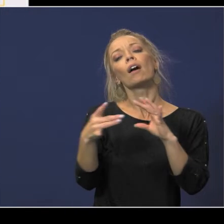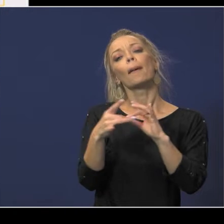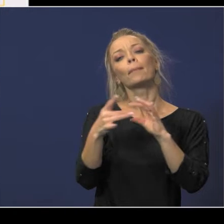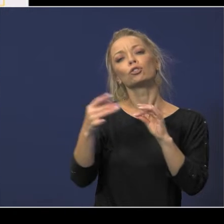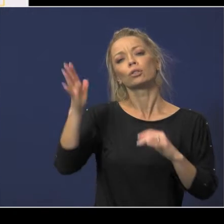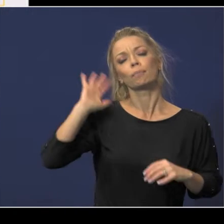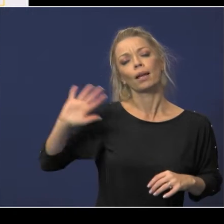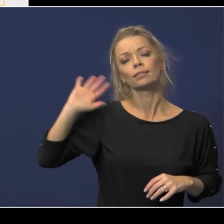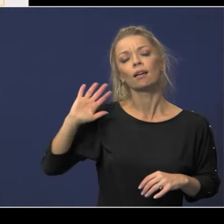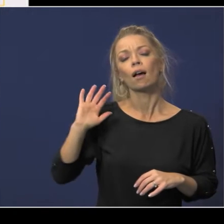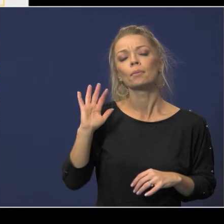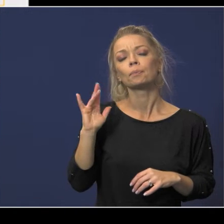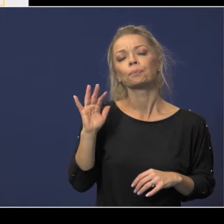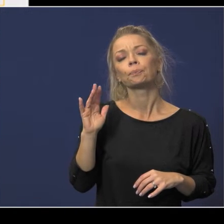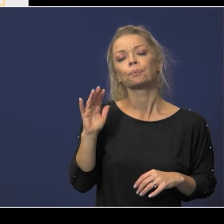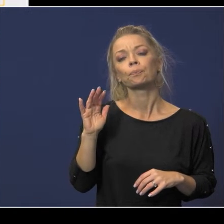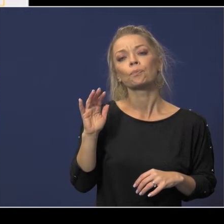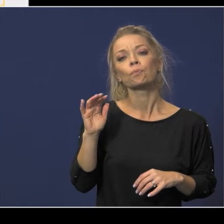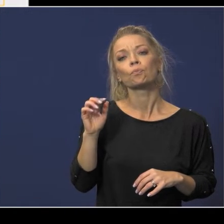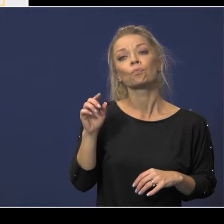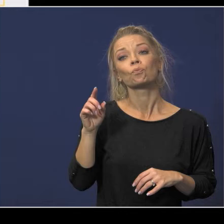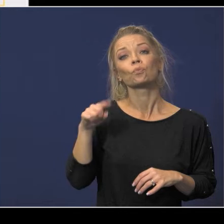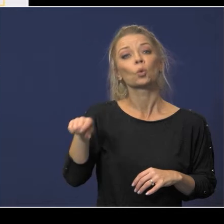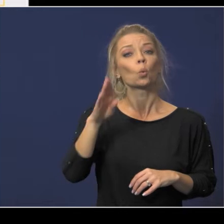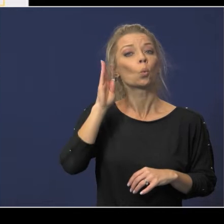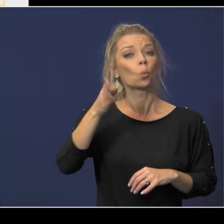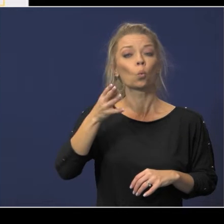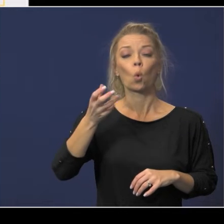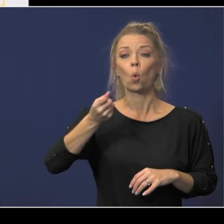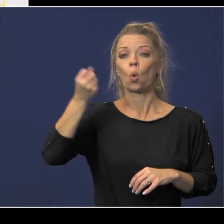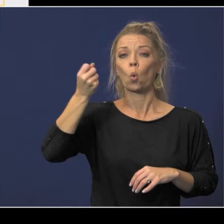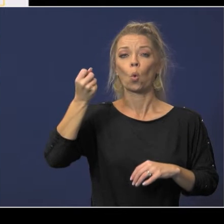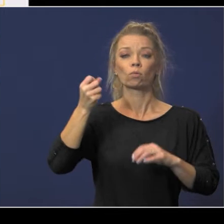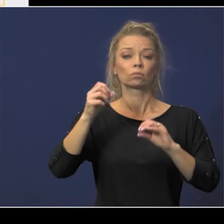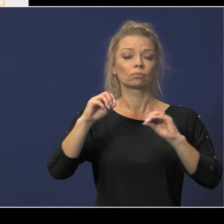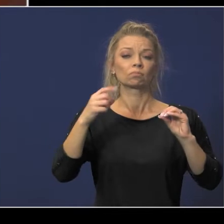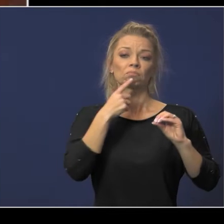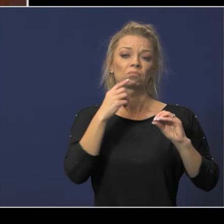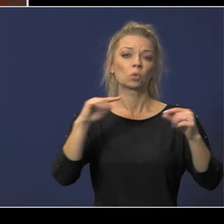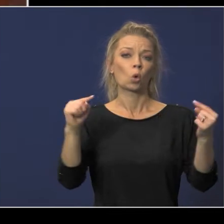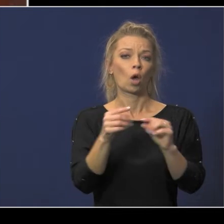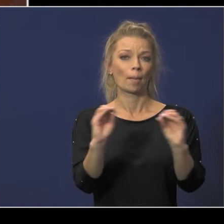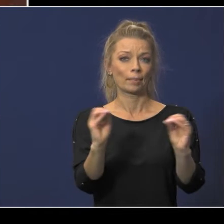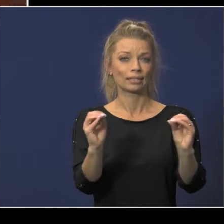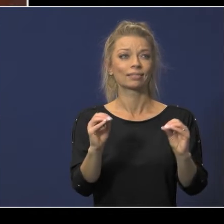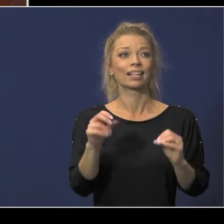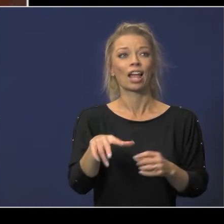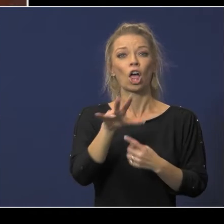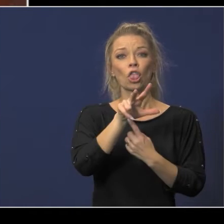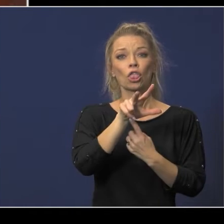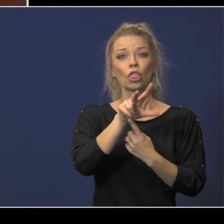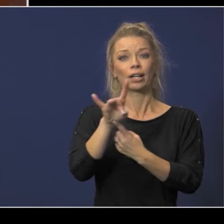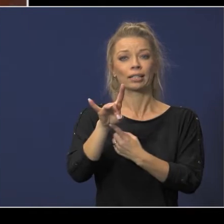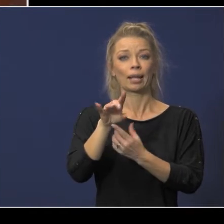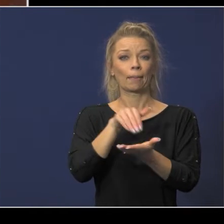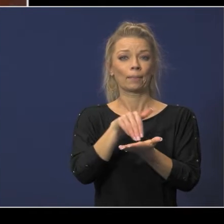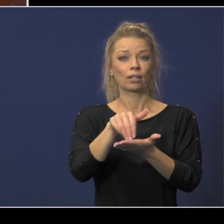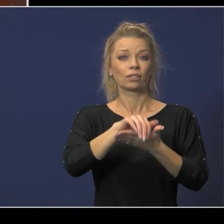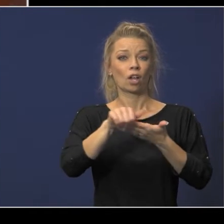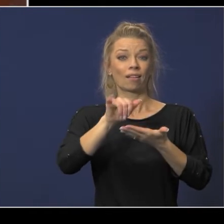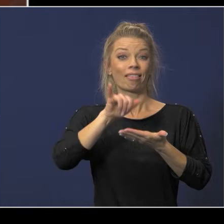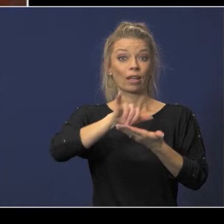past that um that they would completely hold us harmless and like said the 38 million dollars is the total amount